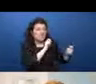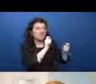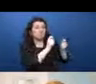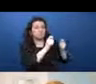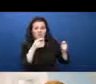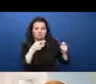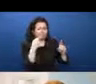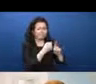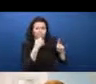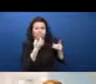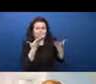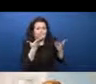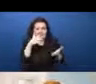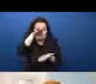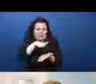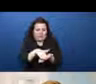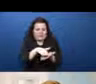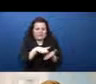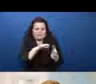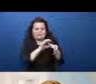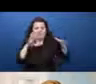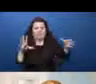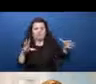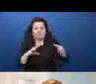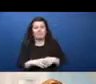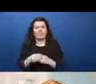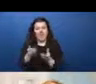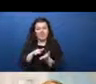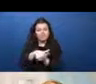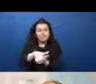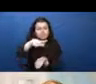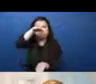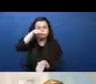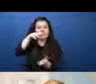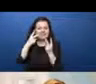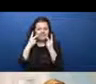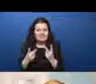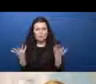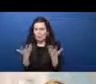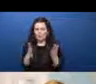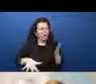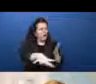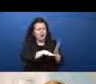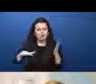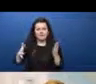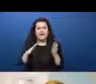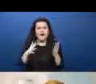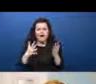Data tells us where we were, where we are, and where we ought to be.